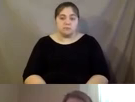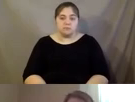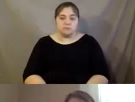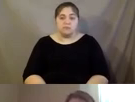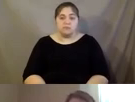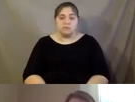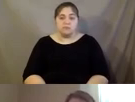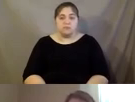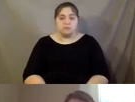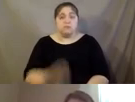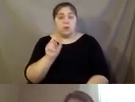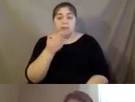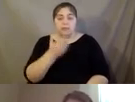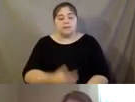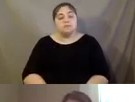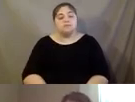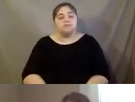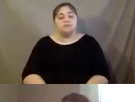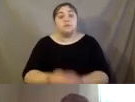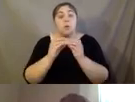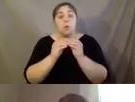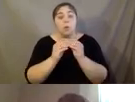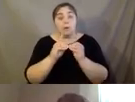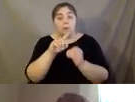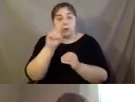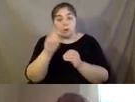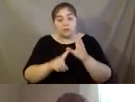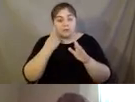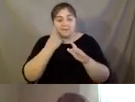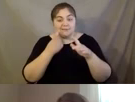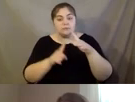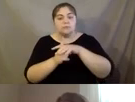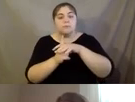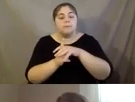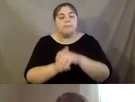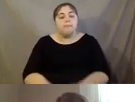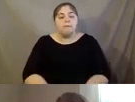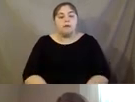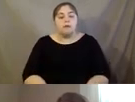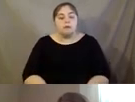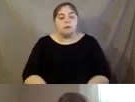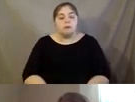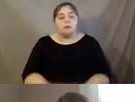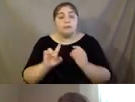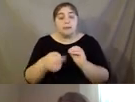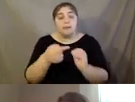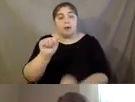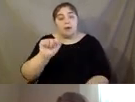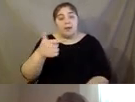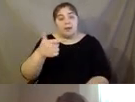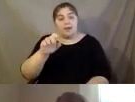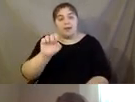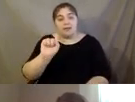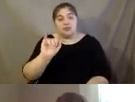Okay. Thanks. And one more question came in. Um, it's about ageism. Could Lori or